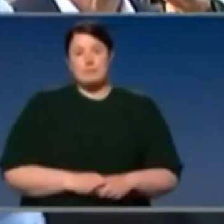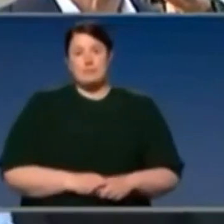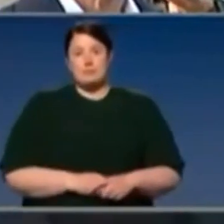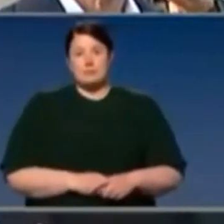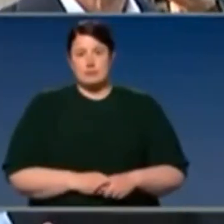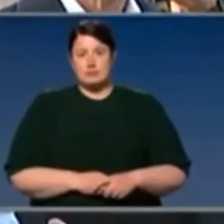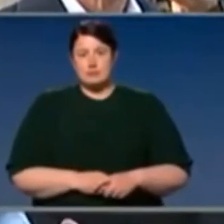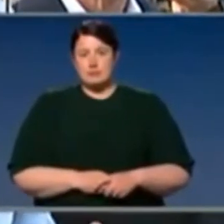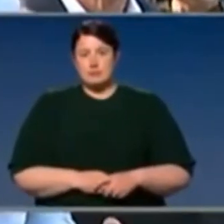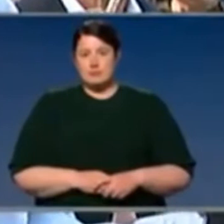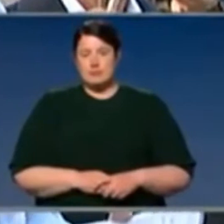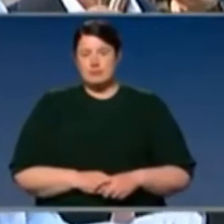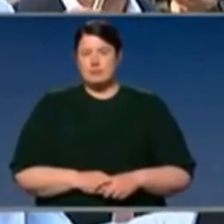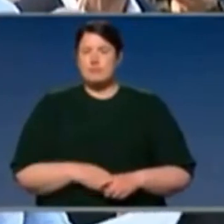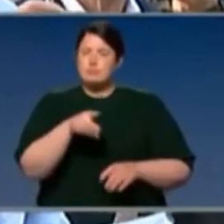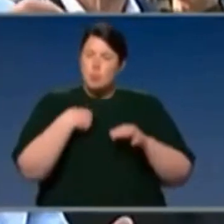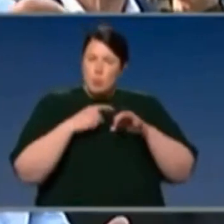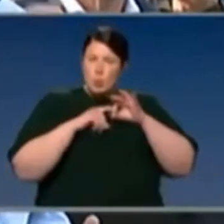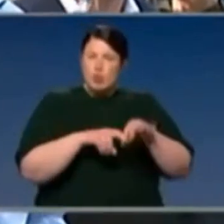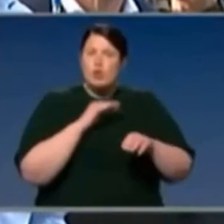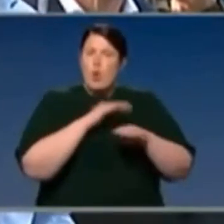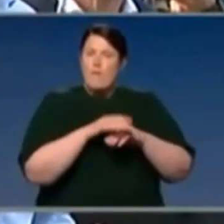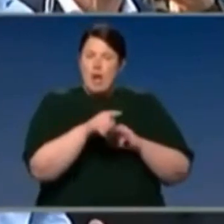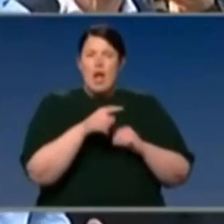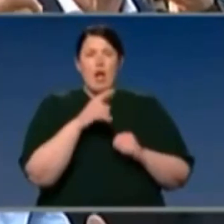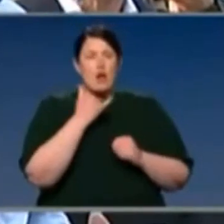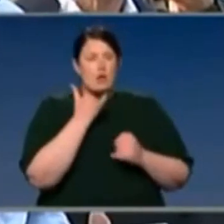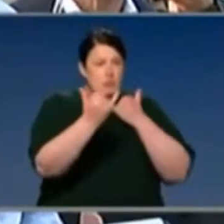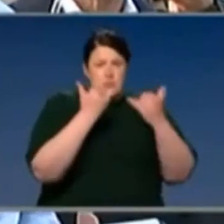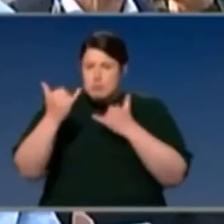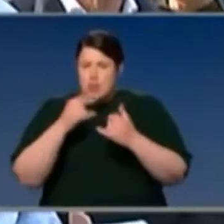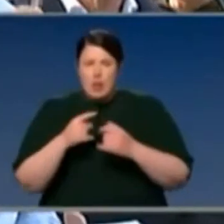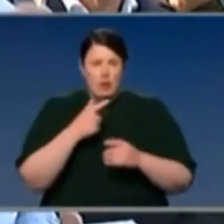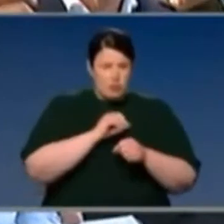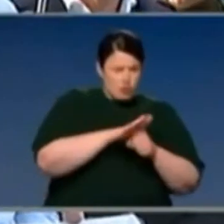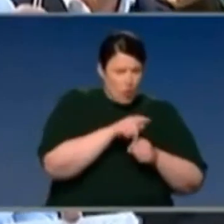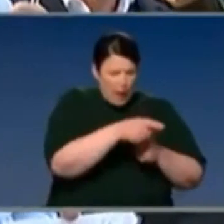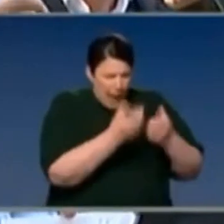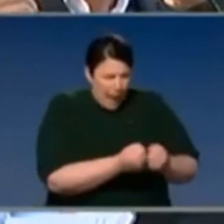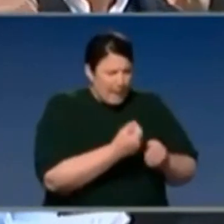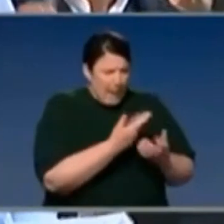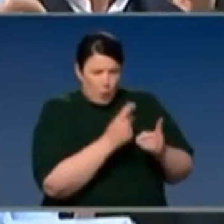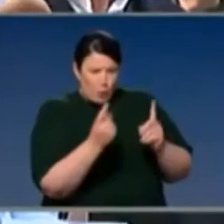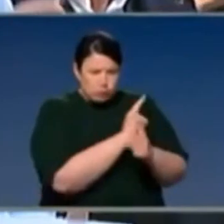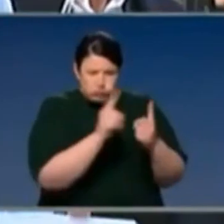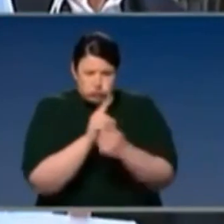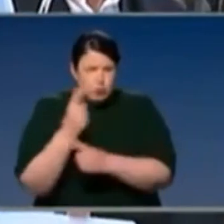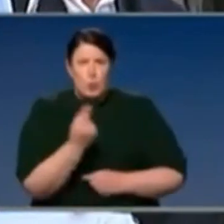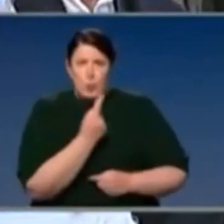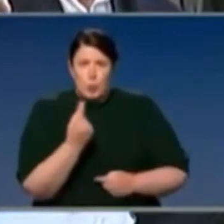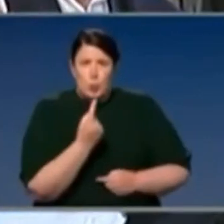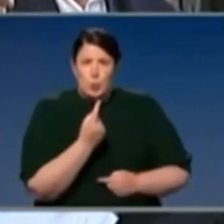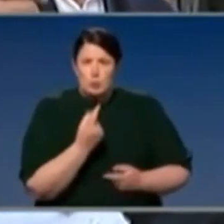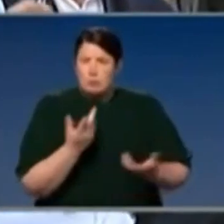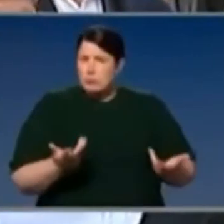about the contact tracing in Victoria, perhaps Dr Murphy. What are the deficiencies as you see them and what can the